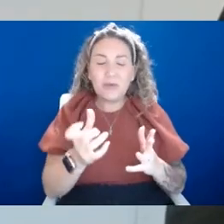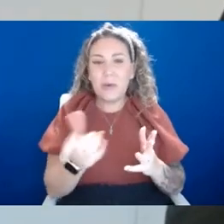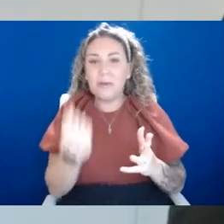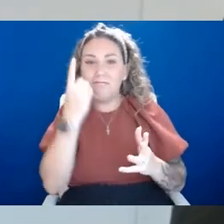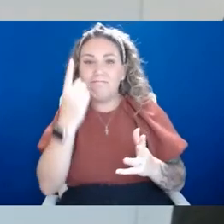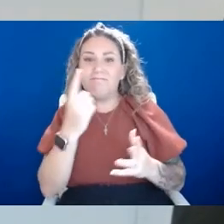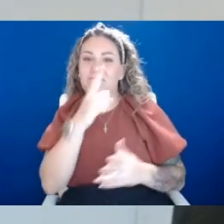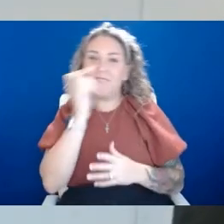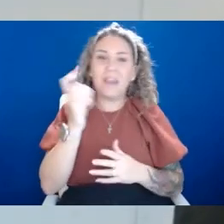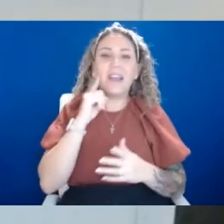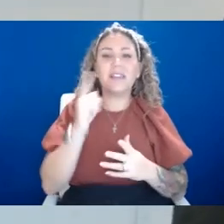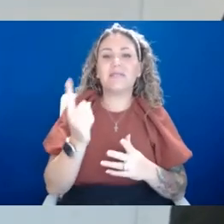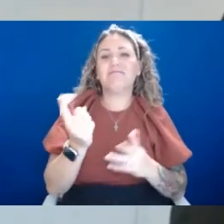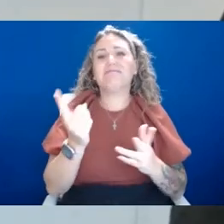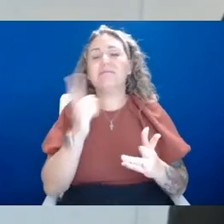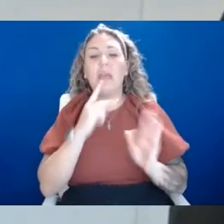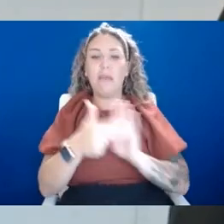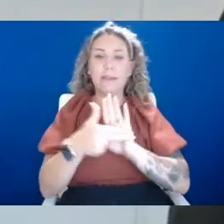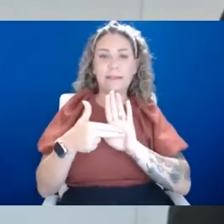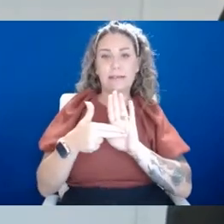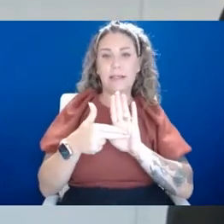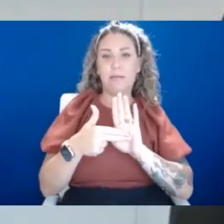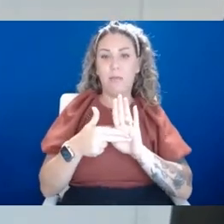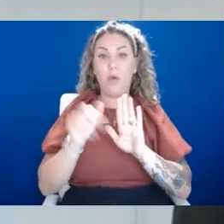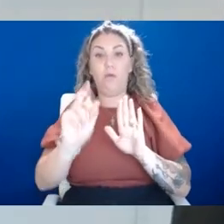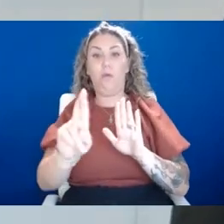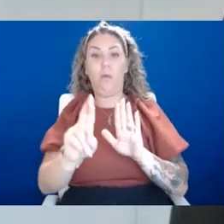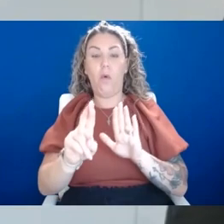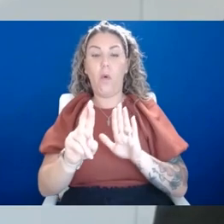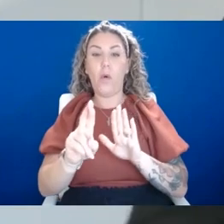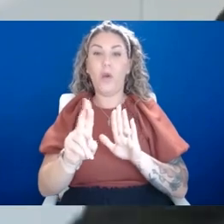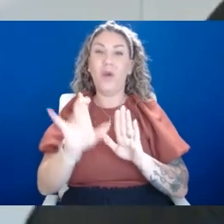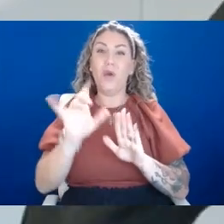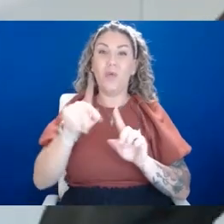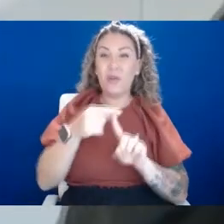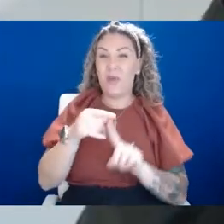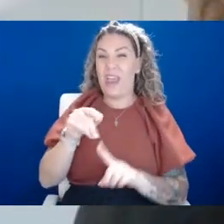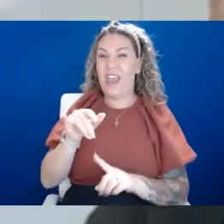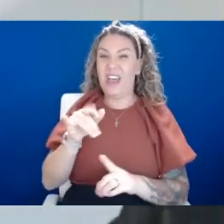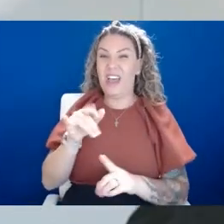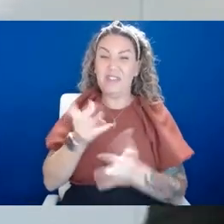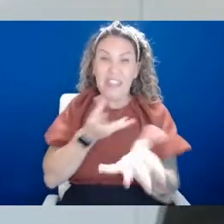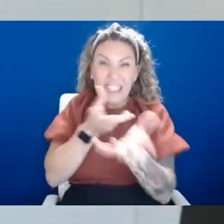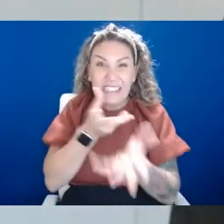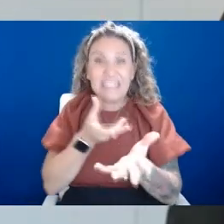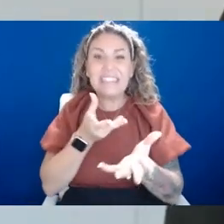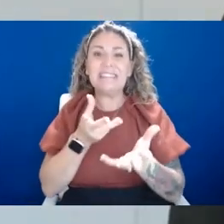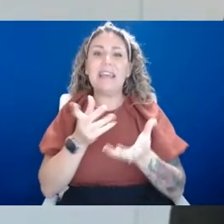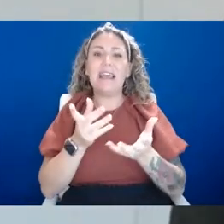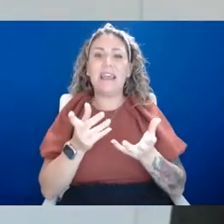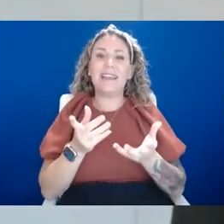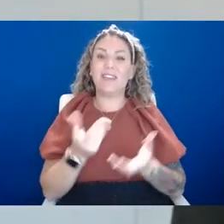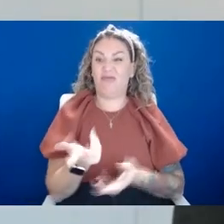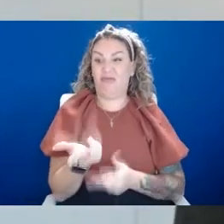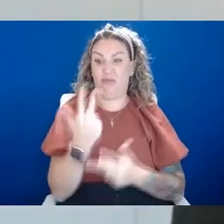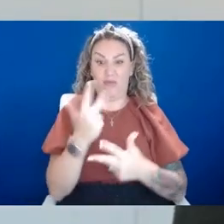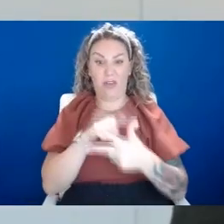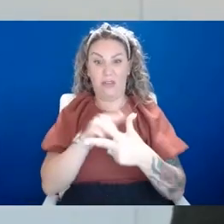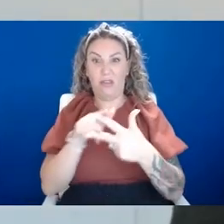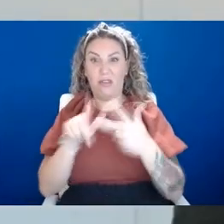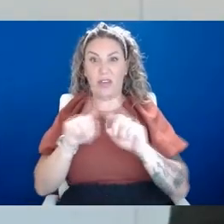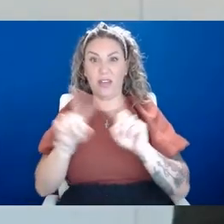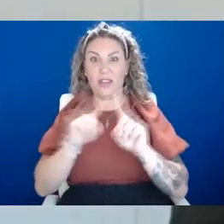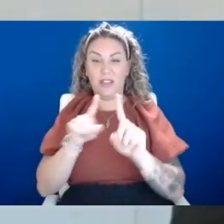to stigma. Or when it comes to the intake process, usually you have to talk to almost three different psychologists before you even see the